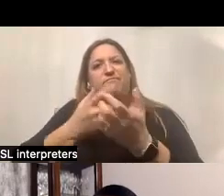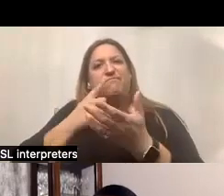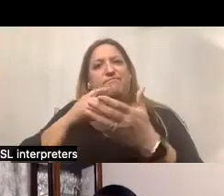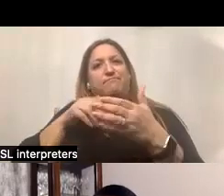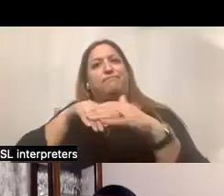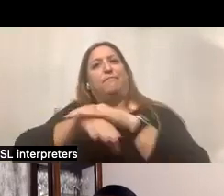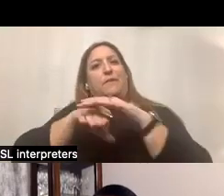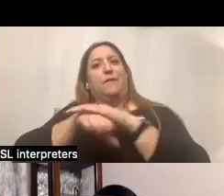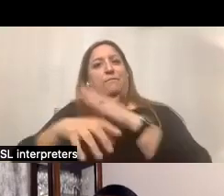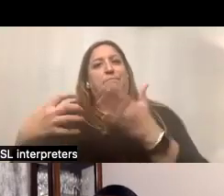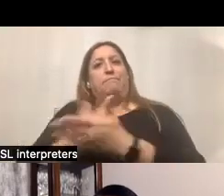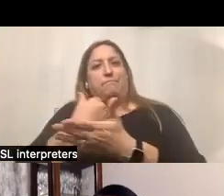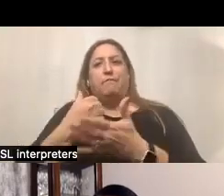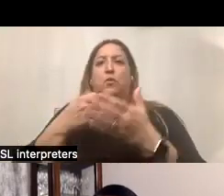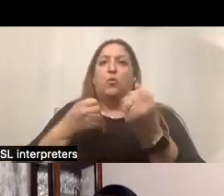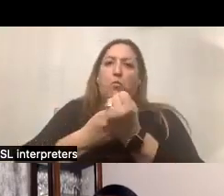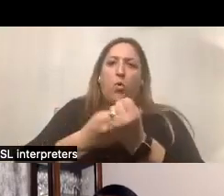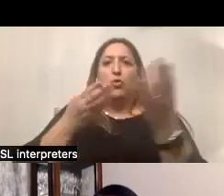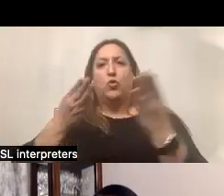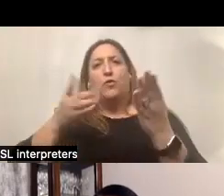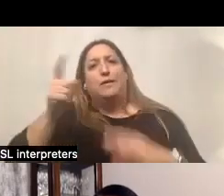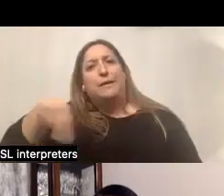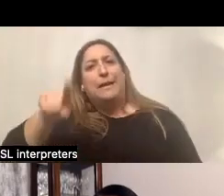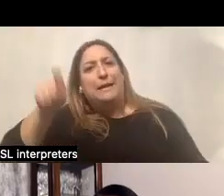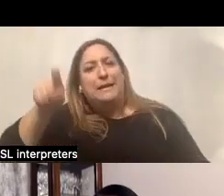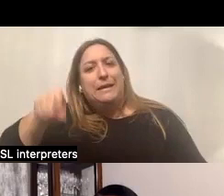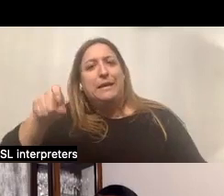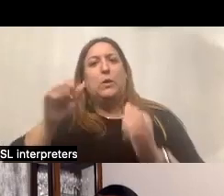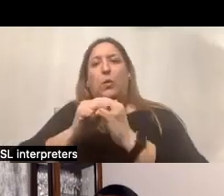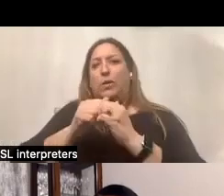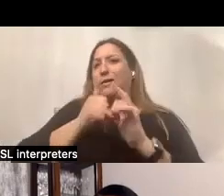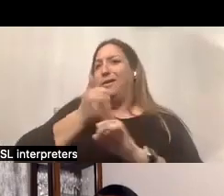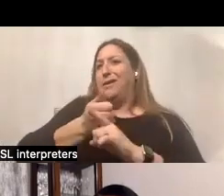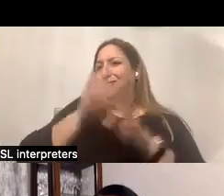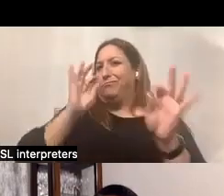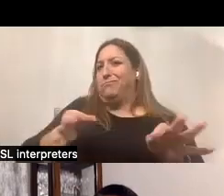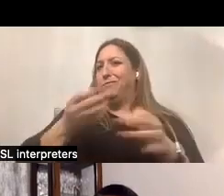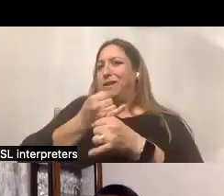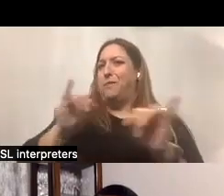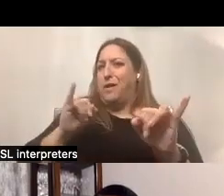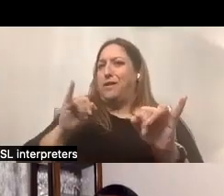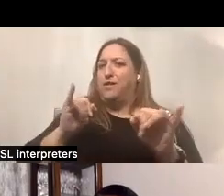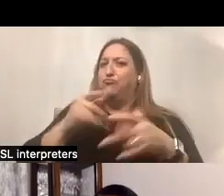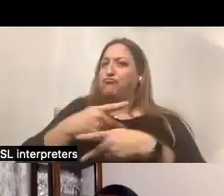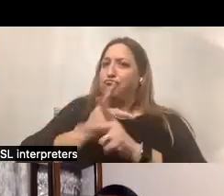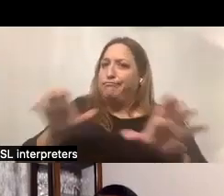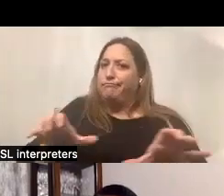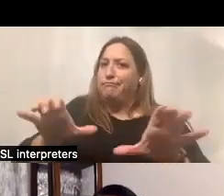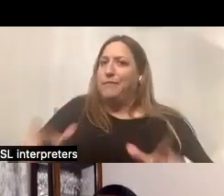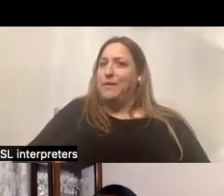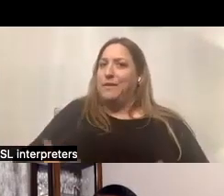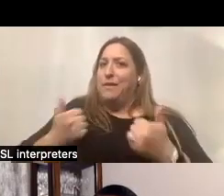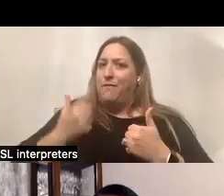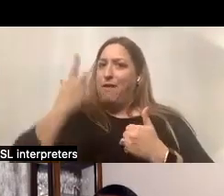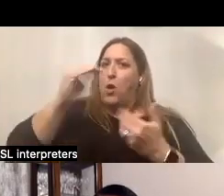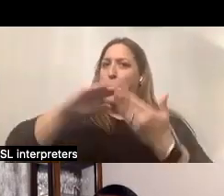services and supports that they need, and live a self-determined, independent, productive life in the community. As